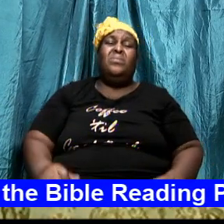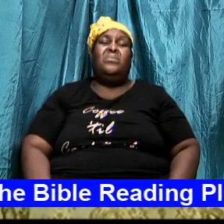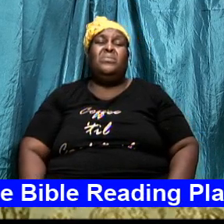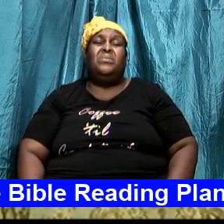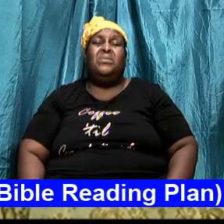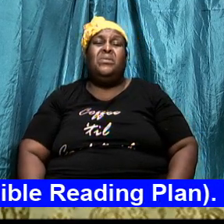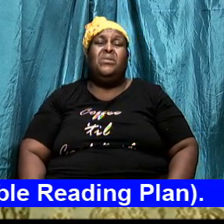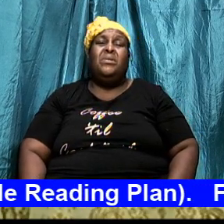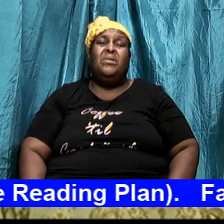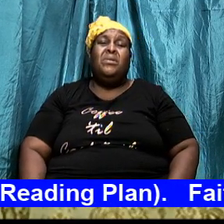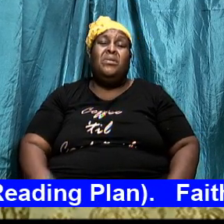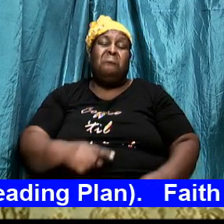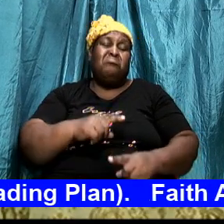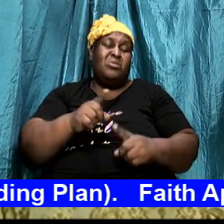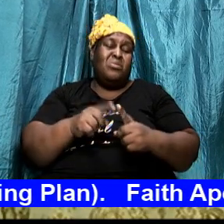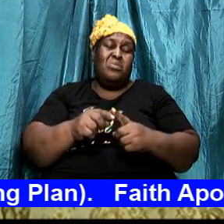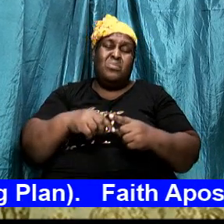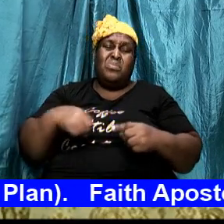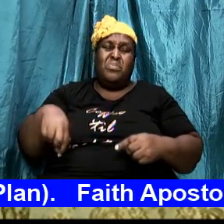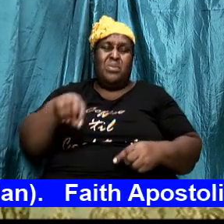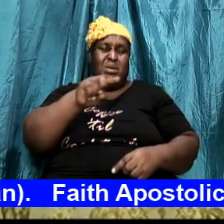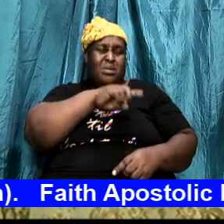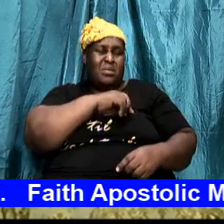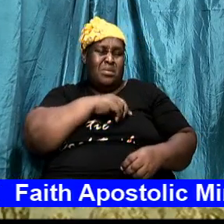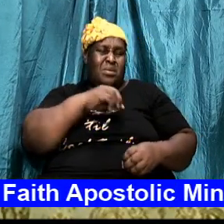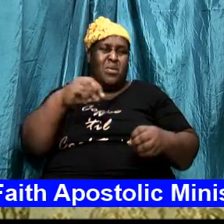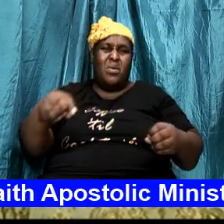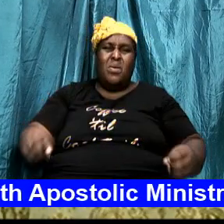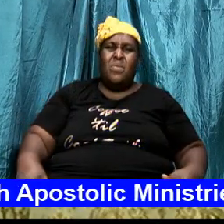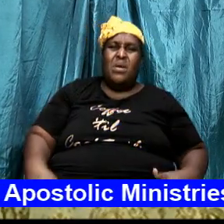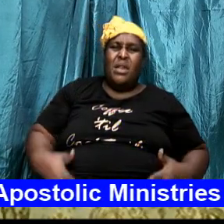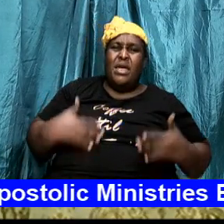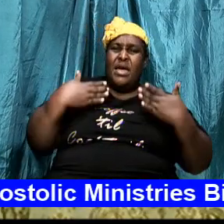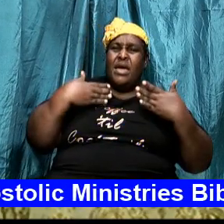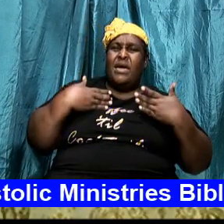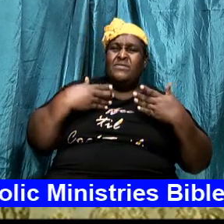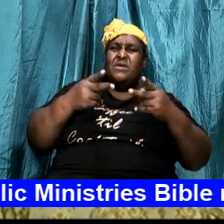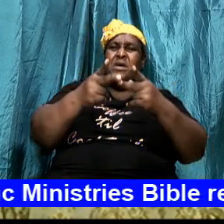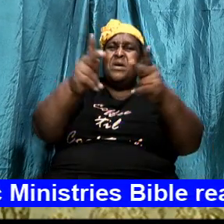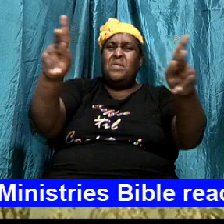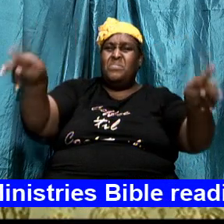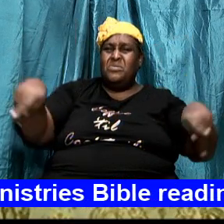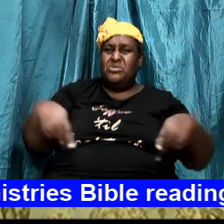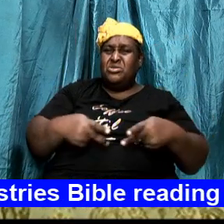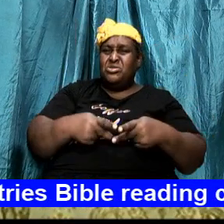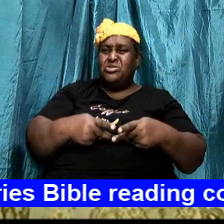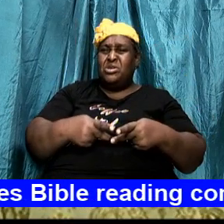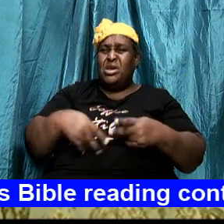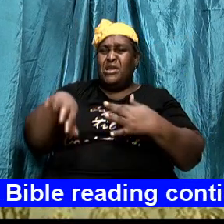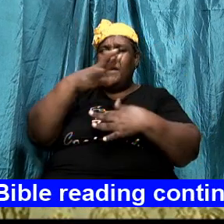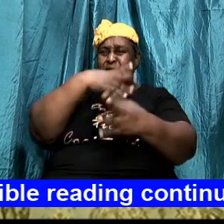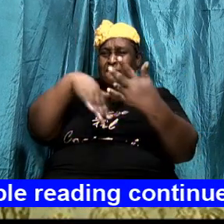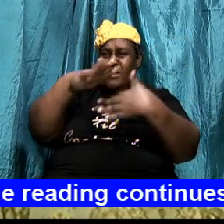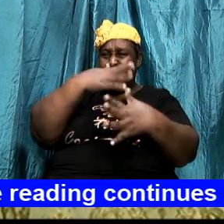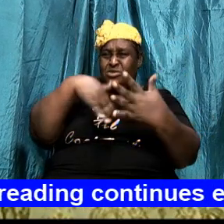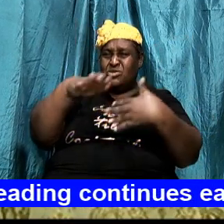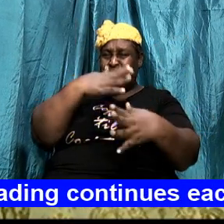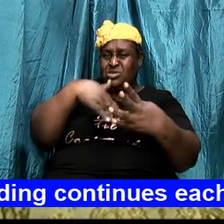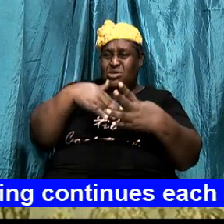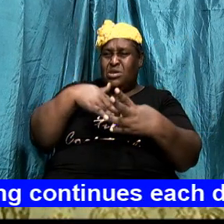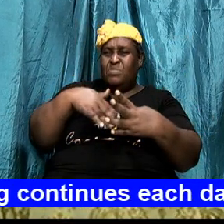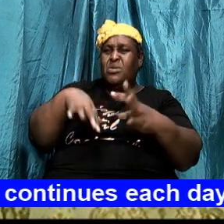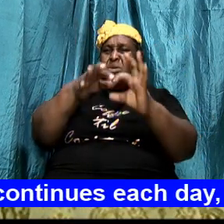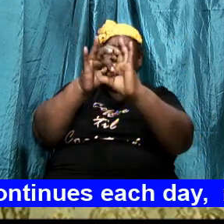when our lives are positioned in the Lord, in union with him, in fellowship with him, in communion